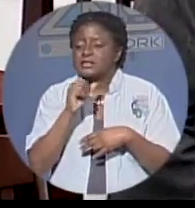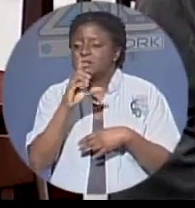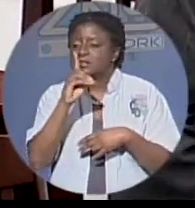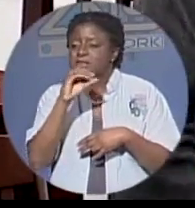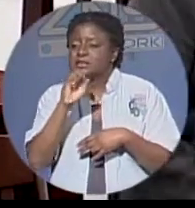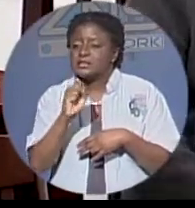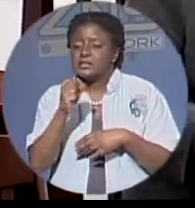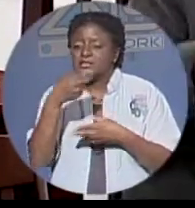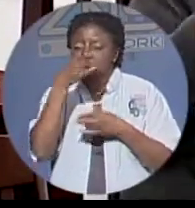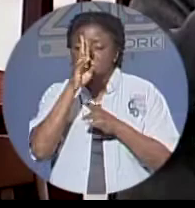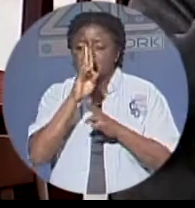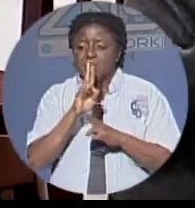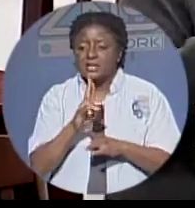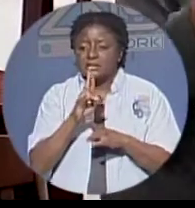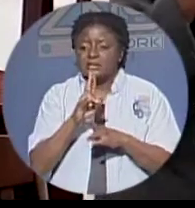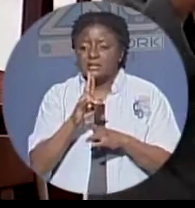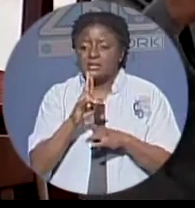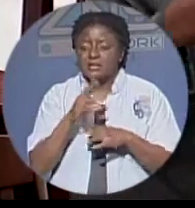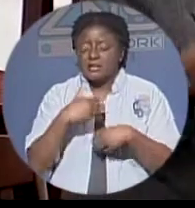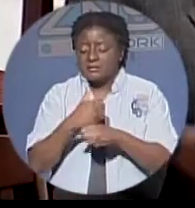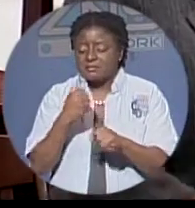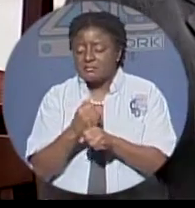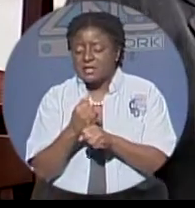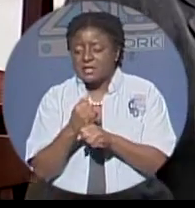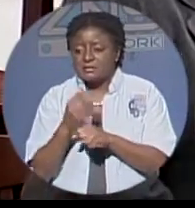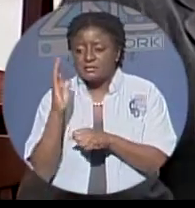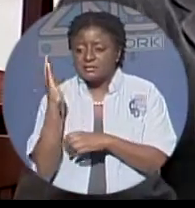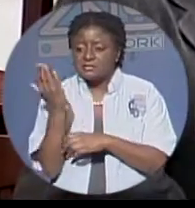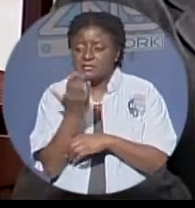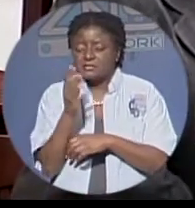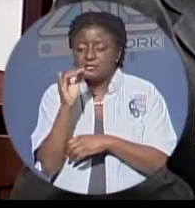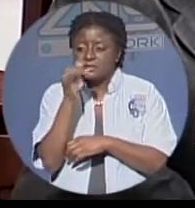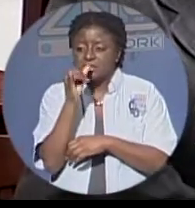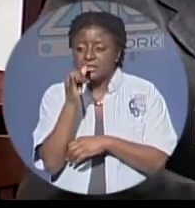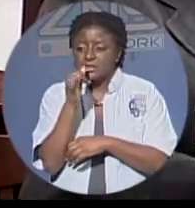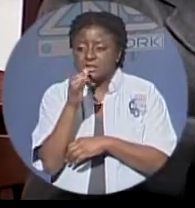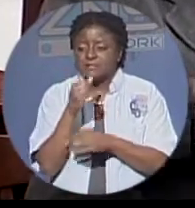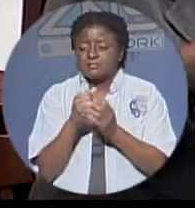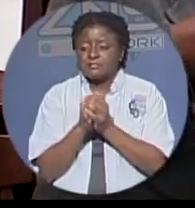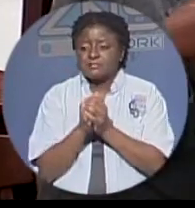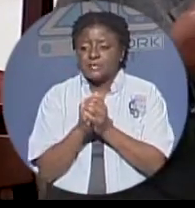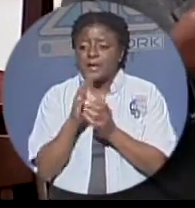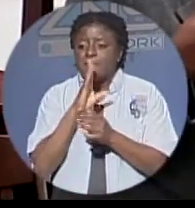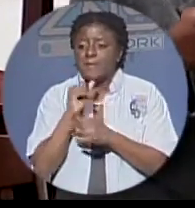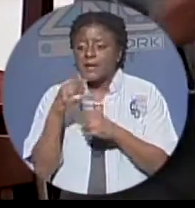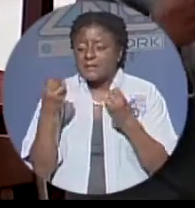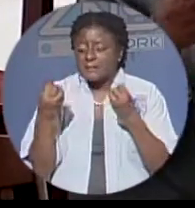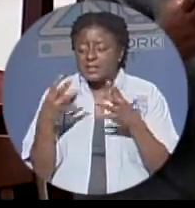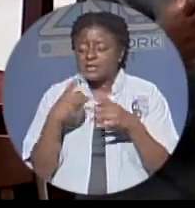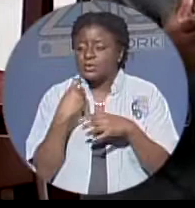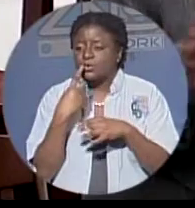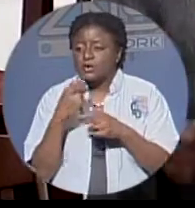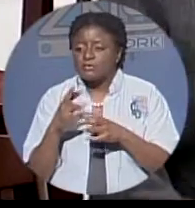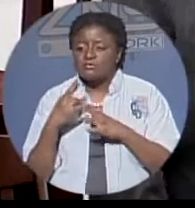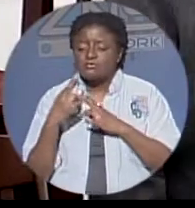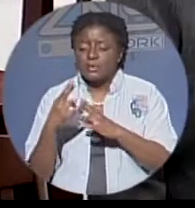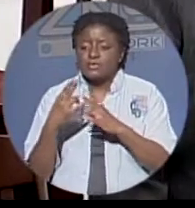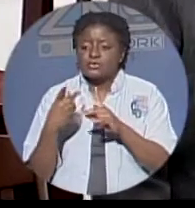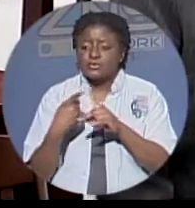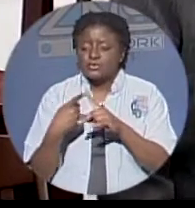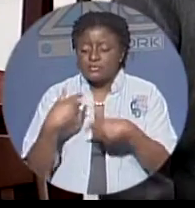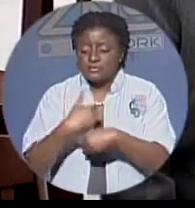and degraded nationally by many who have rushed to form opinions